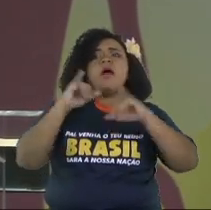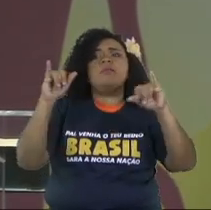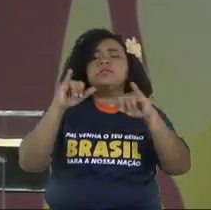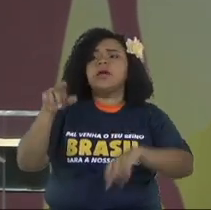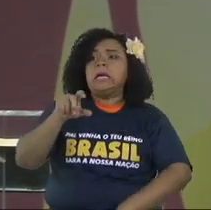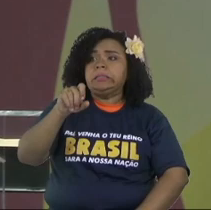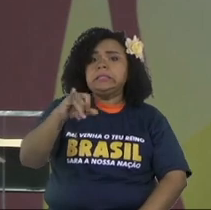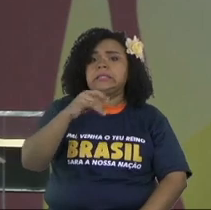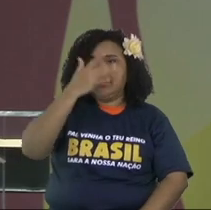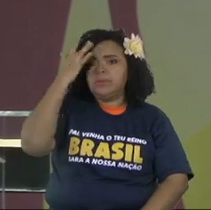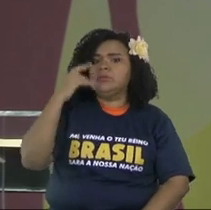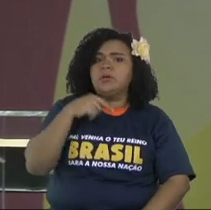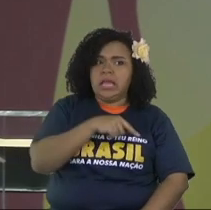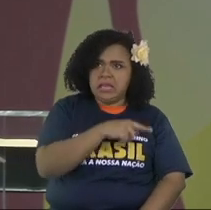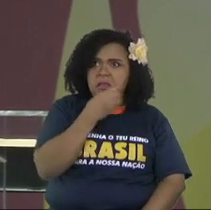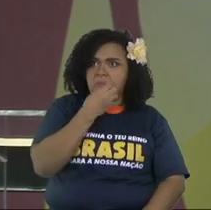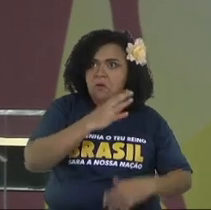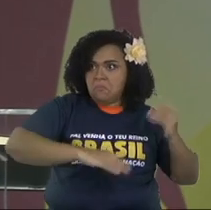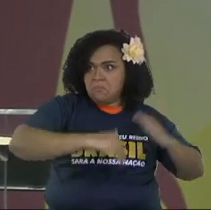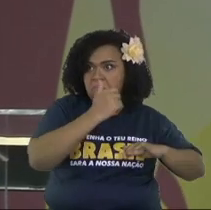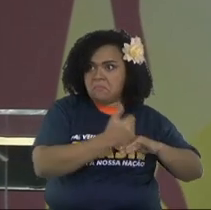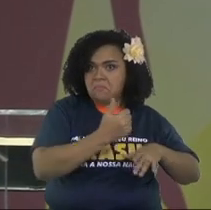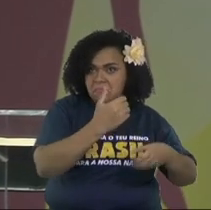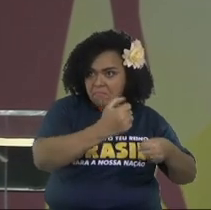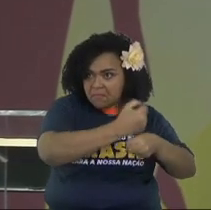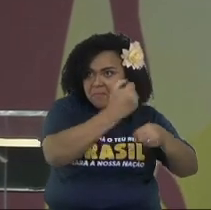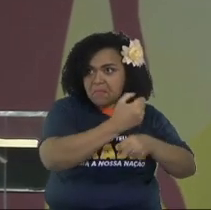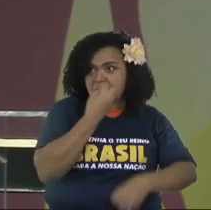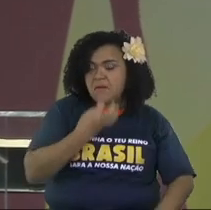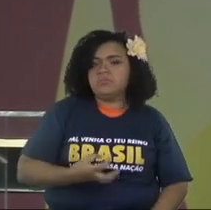I'm the enemy that he didn't want to have.